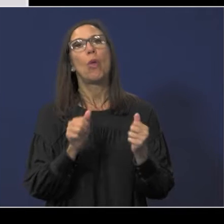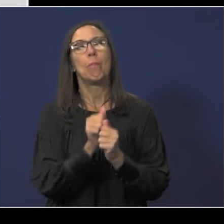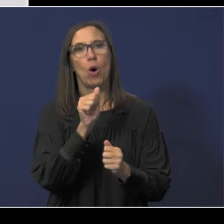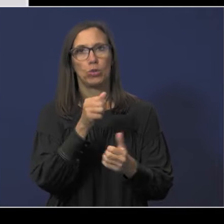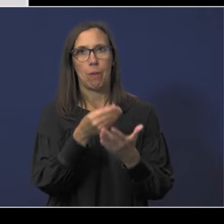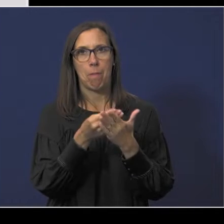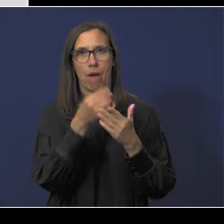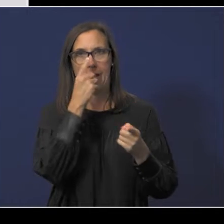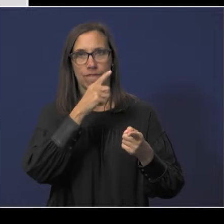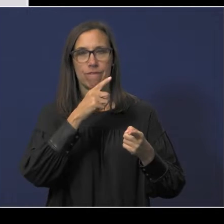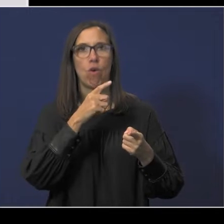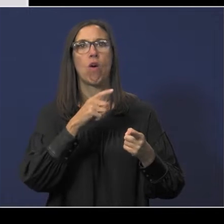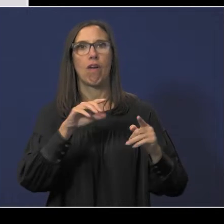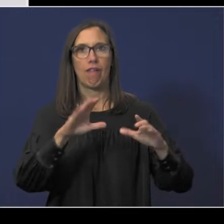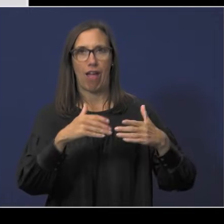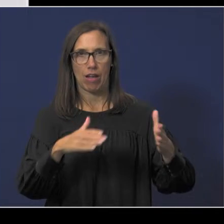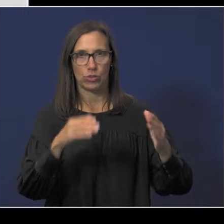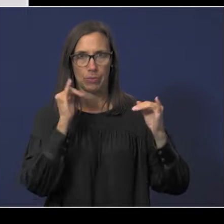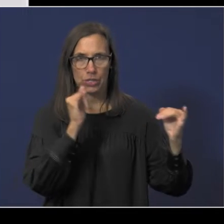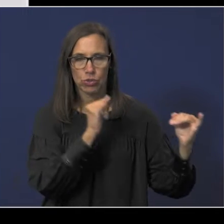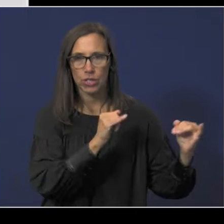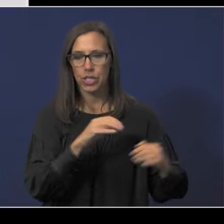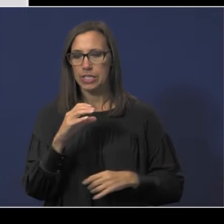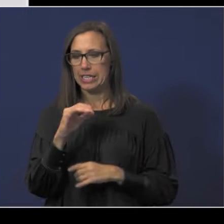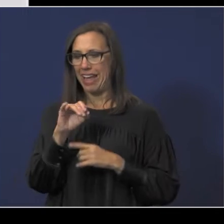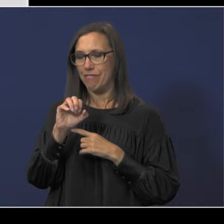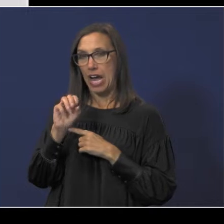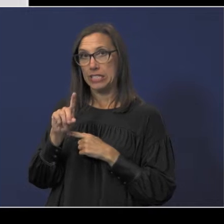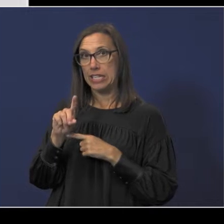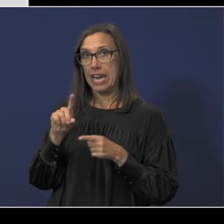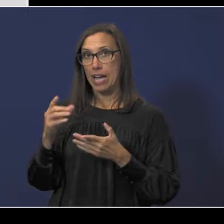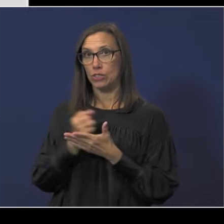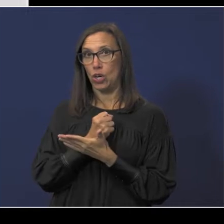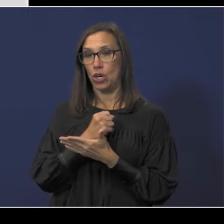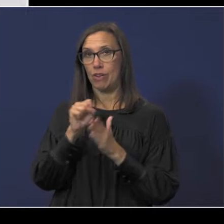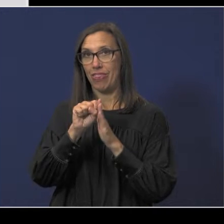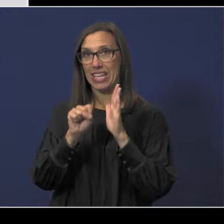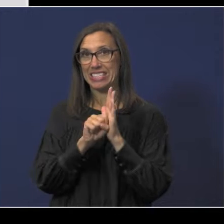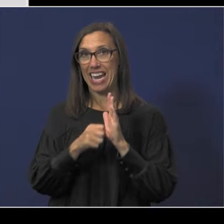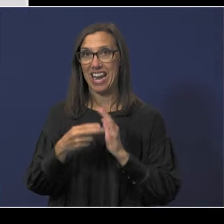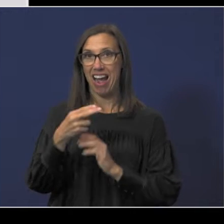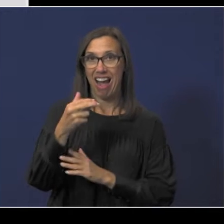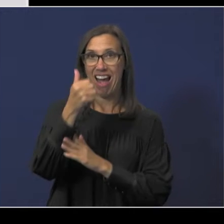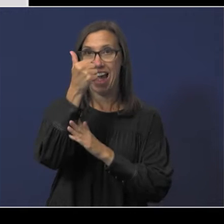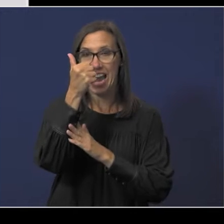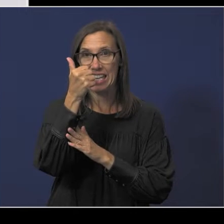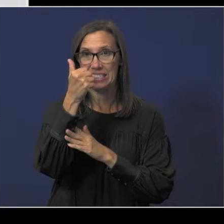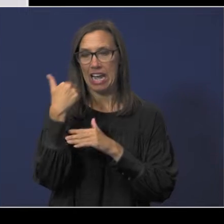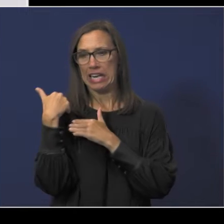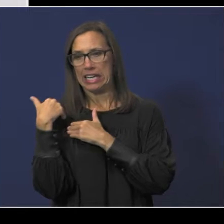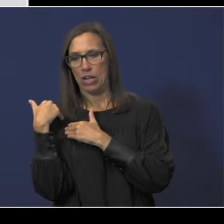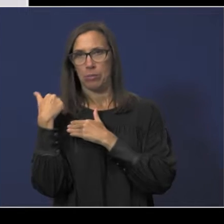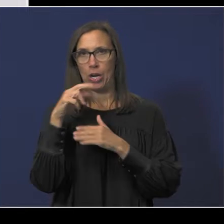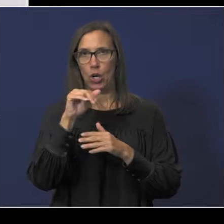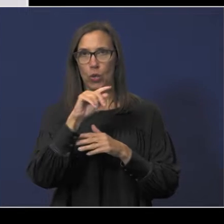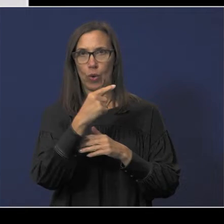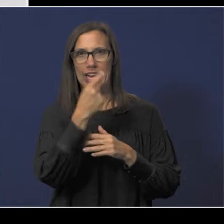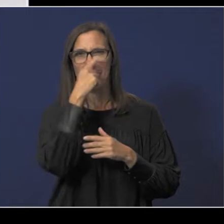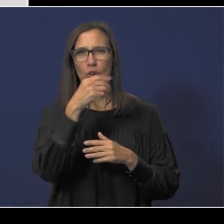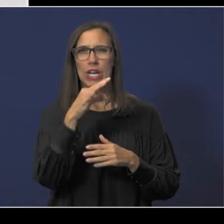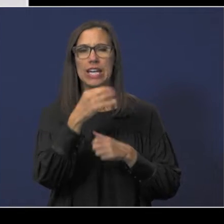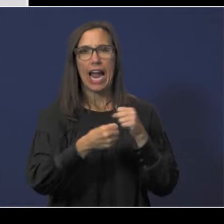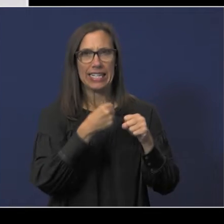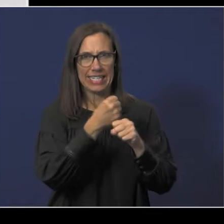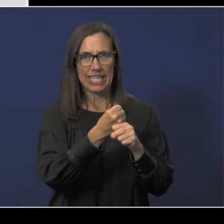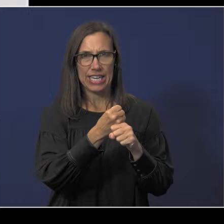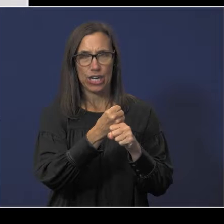financial management decisions. CFISD has earned the state's highest fiscal accountability rating for 19 years and